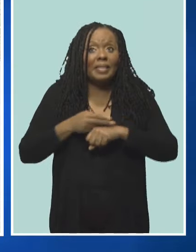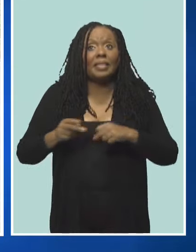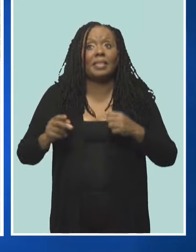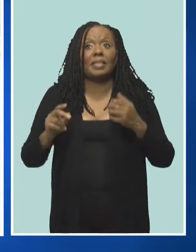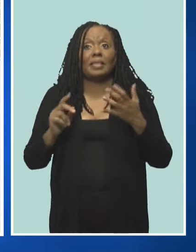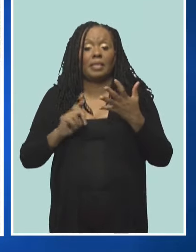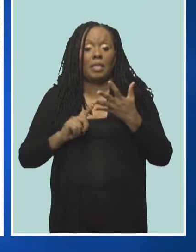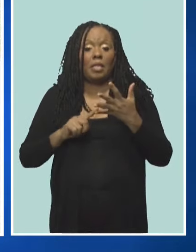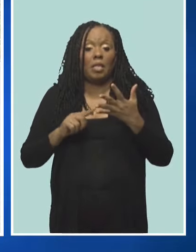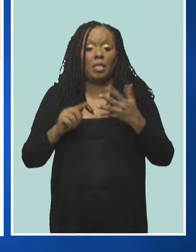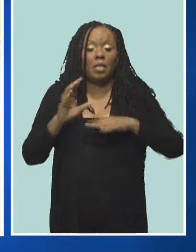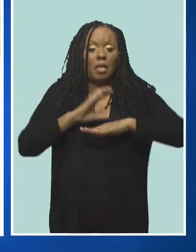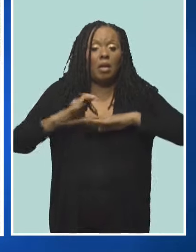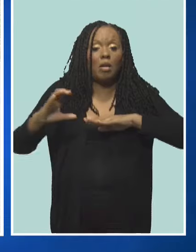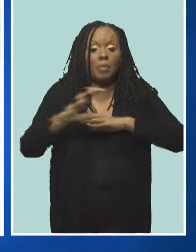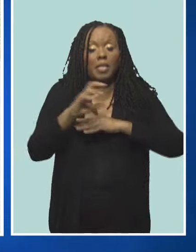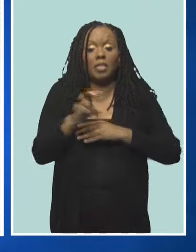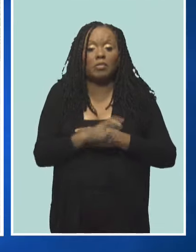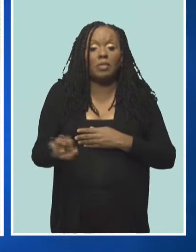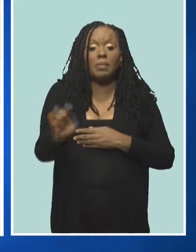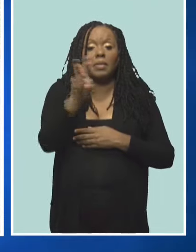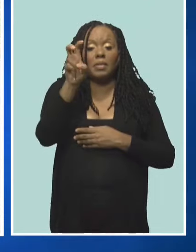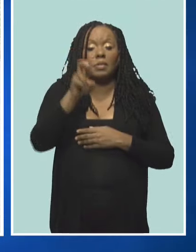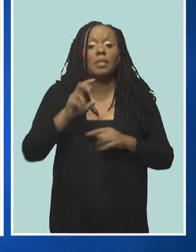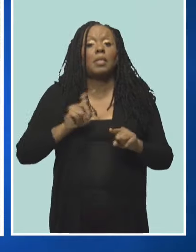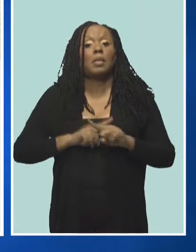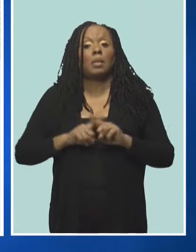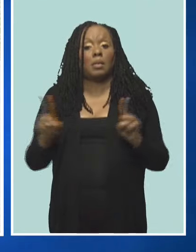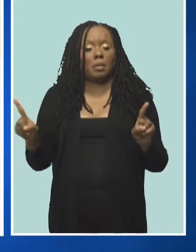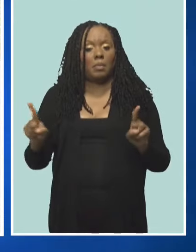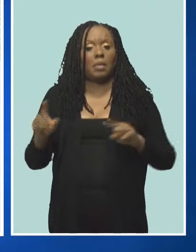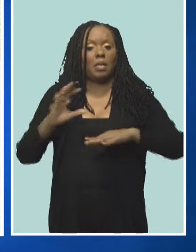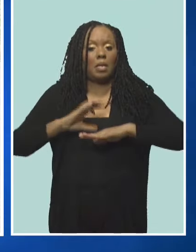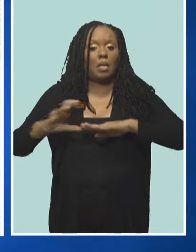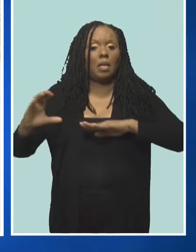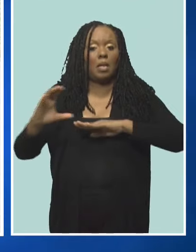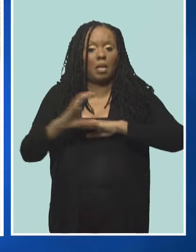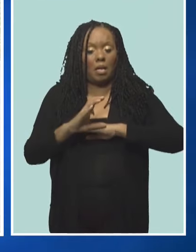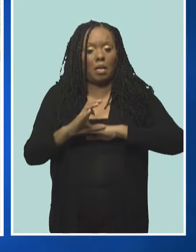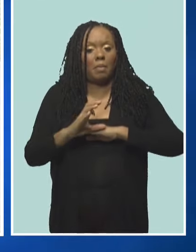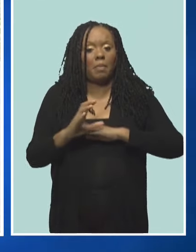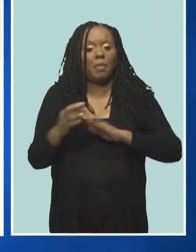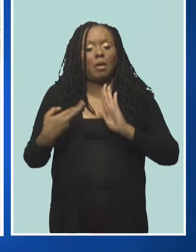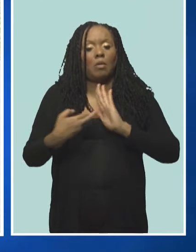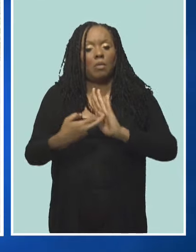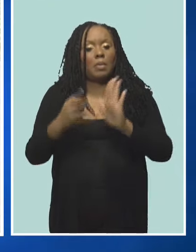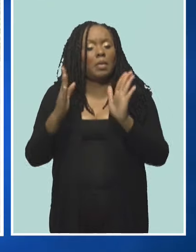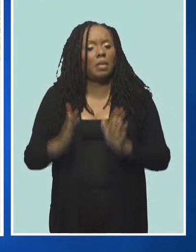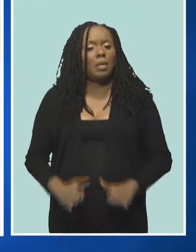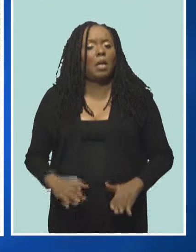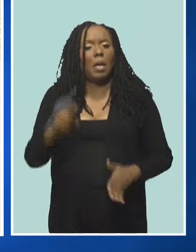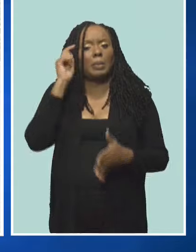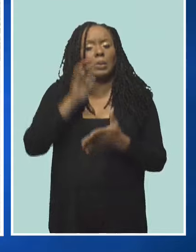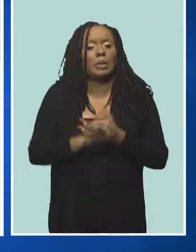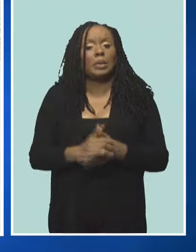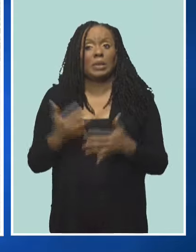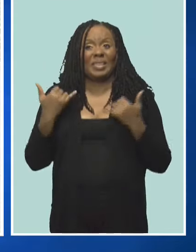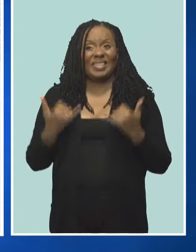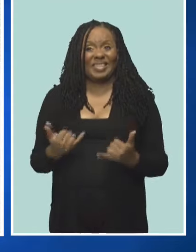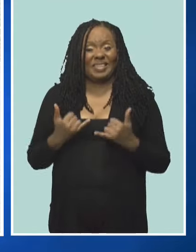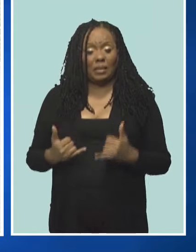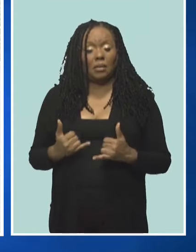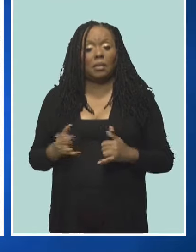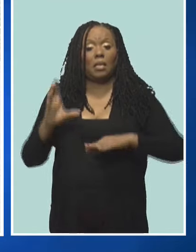transportation. But CARICOM Assistant Secretary General Elizabeth Solomon believes that this time around the